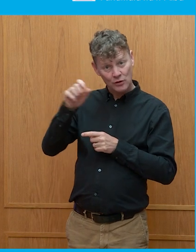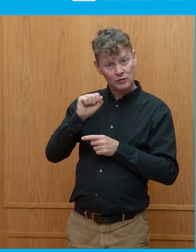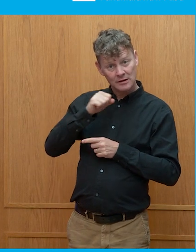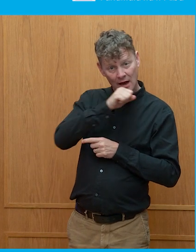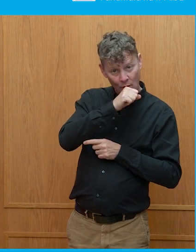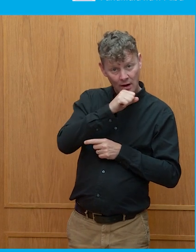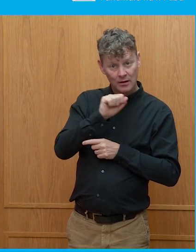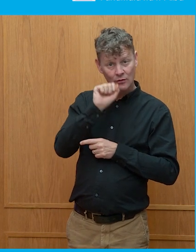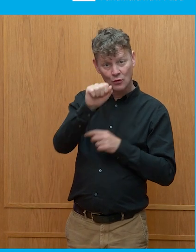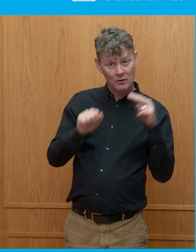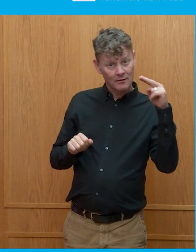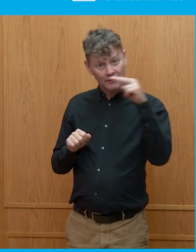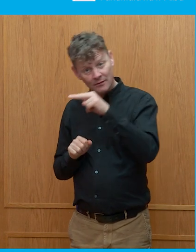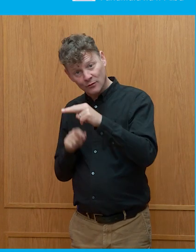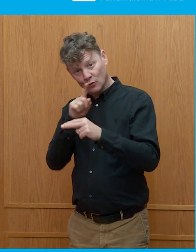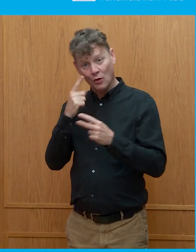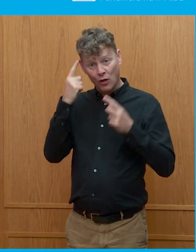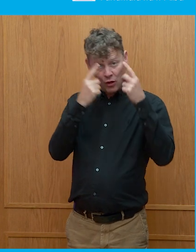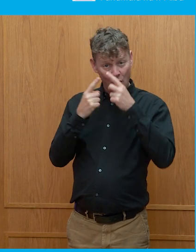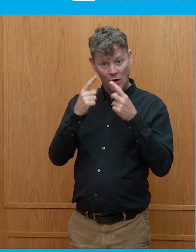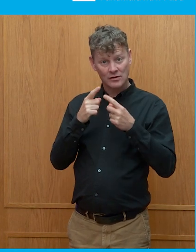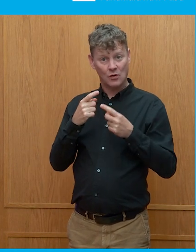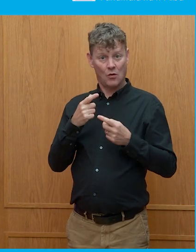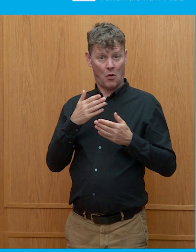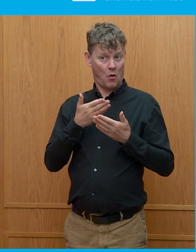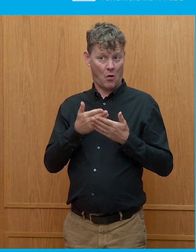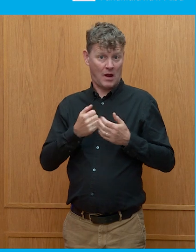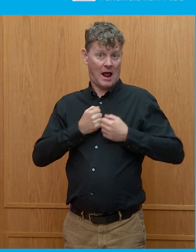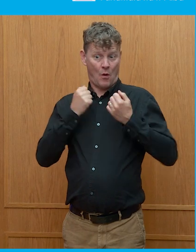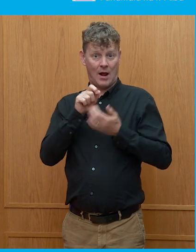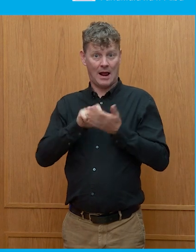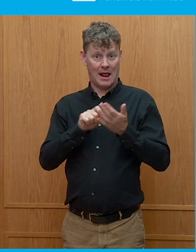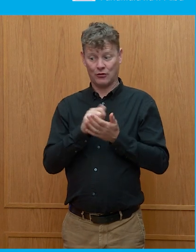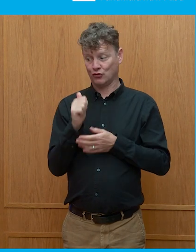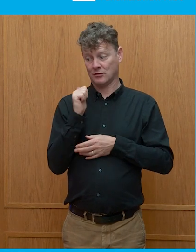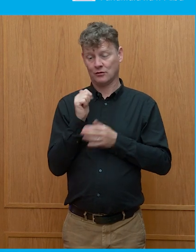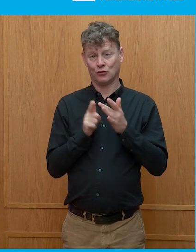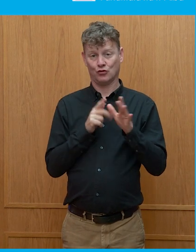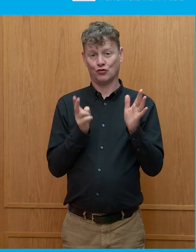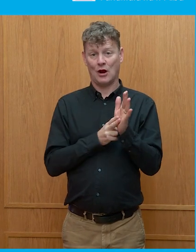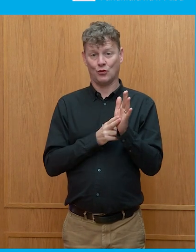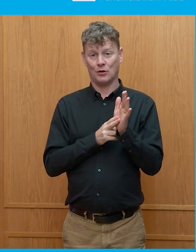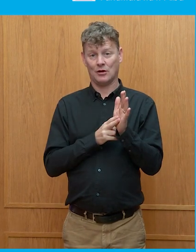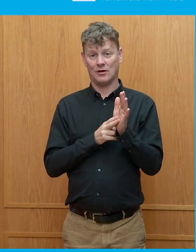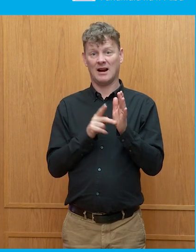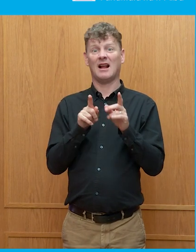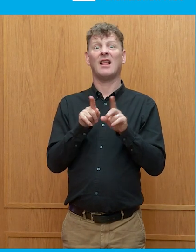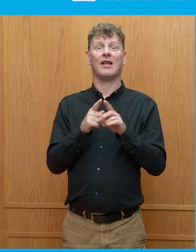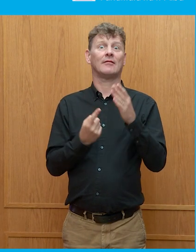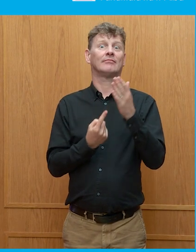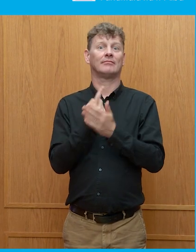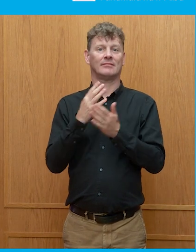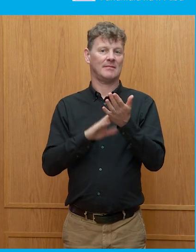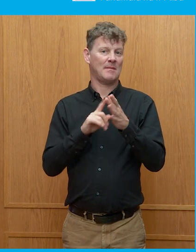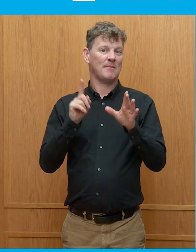thoughts takes on our election, which happened in January and perhaps what happened in May with the Taiwanese